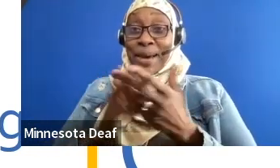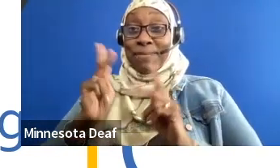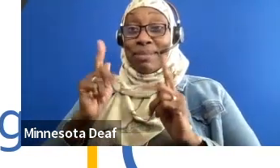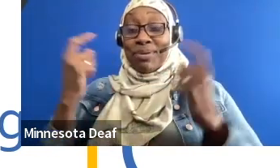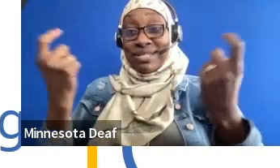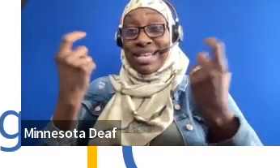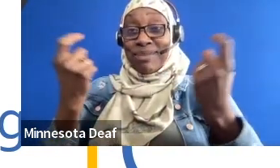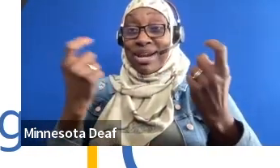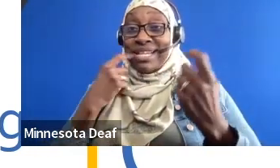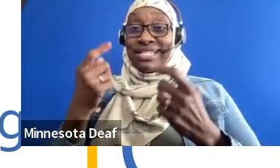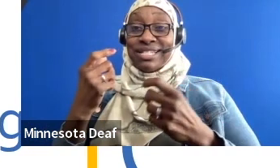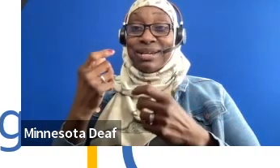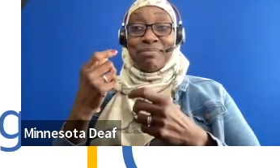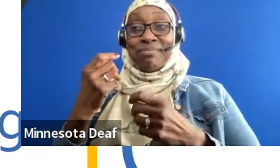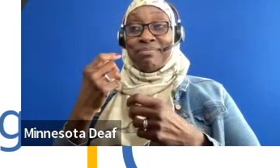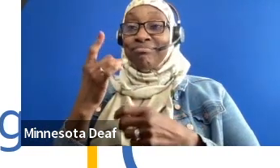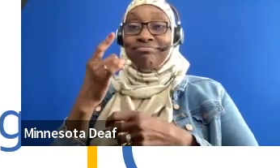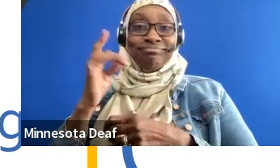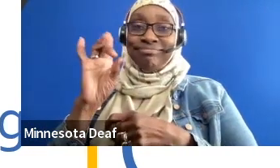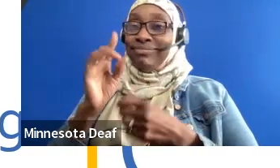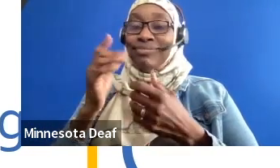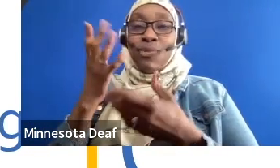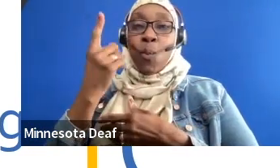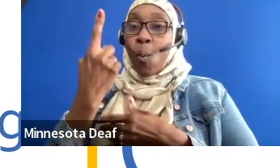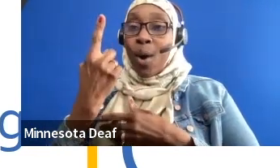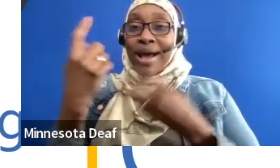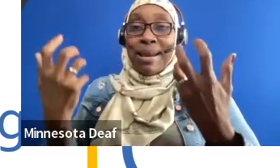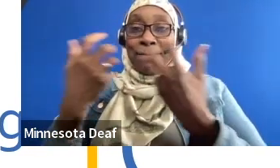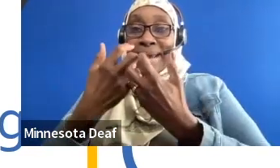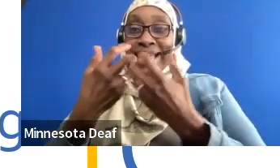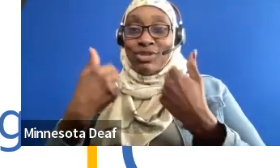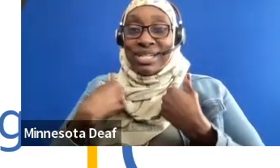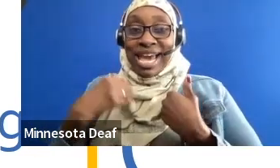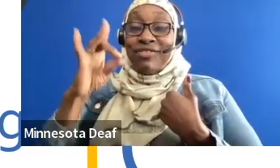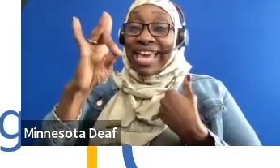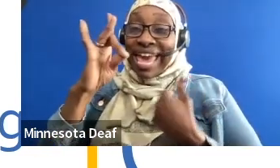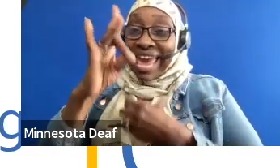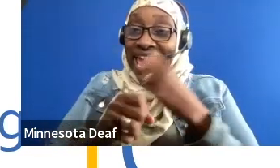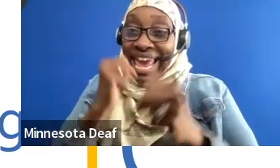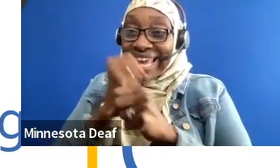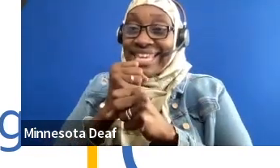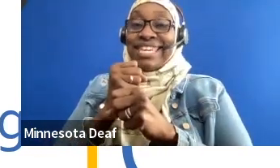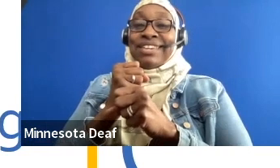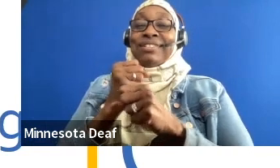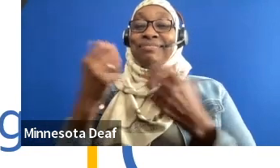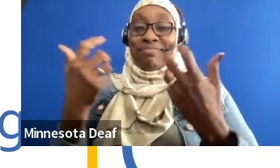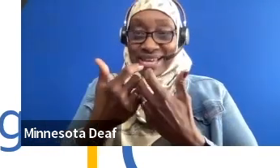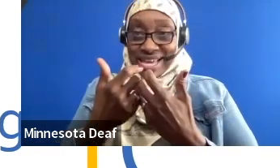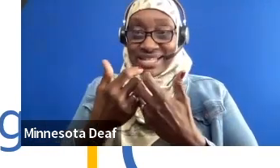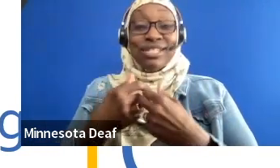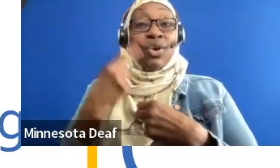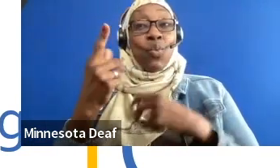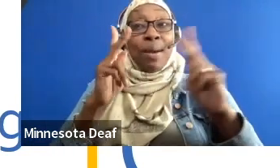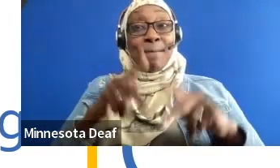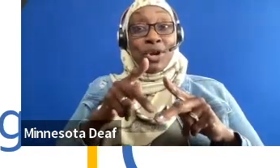is an eight-year-long match between a mentor and their mentee. And I had spoken to someone last year who had been with her mentee for 30 years.